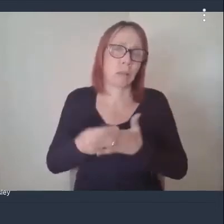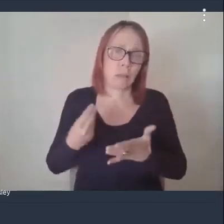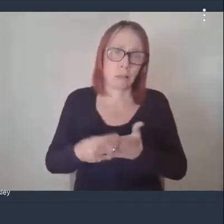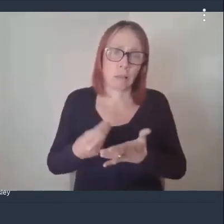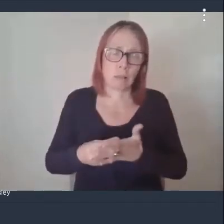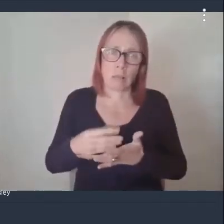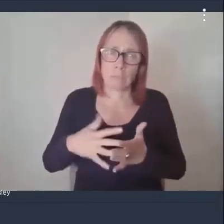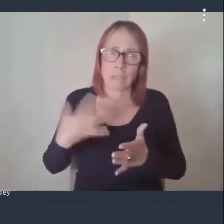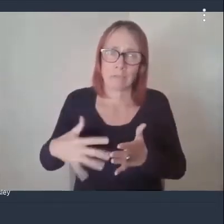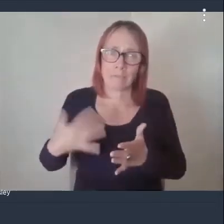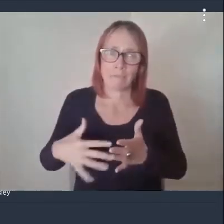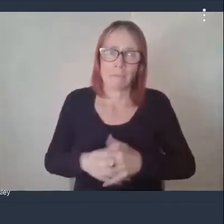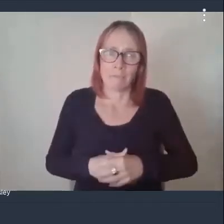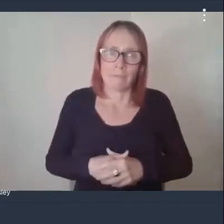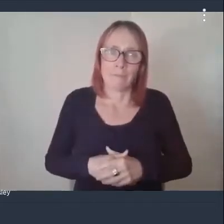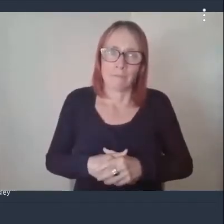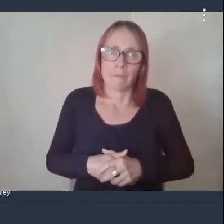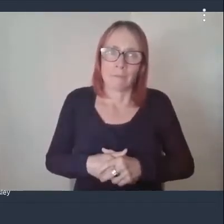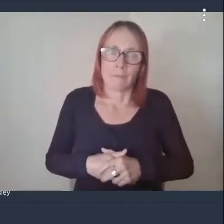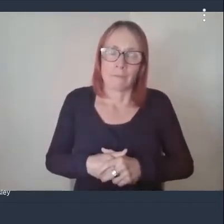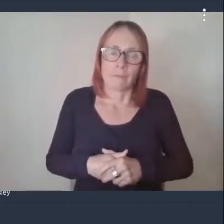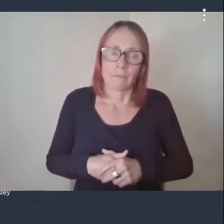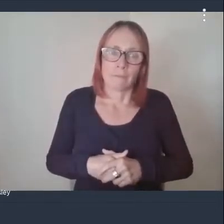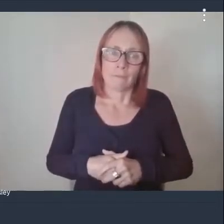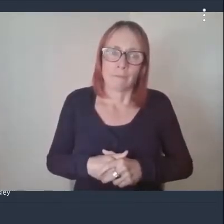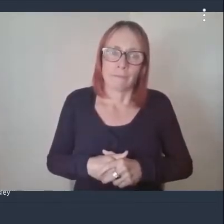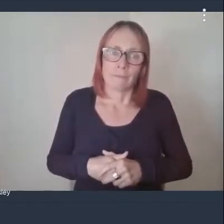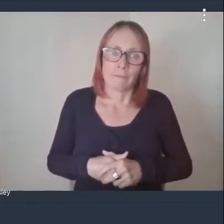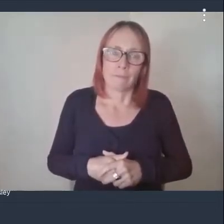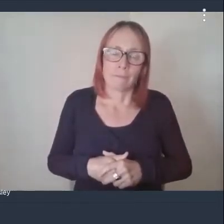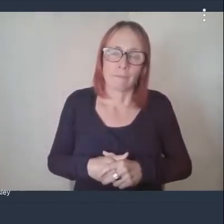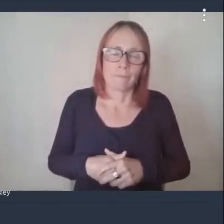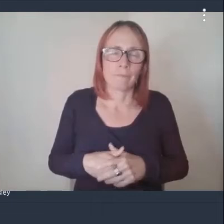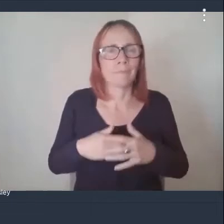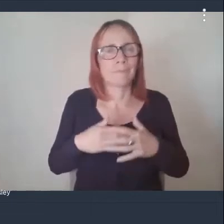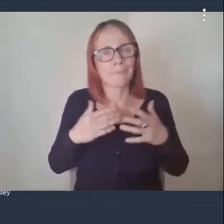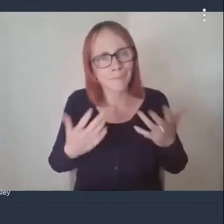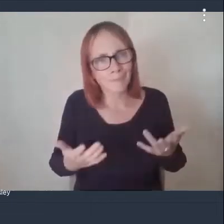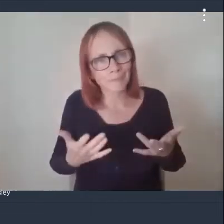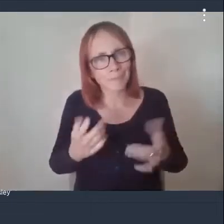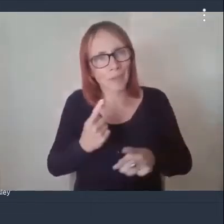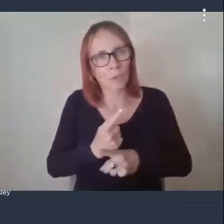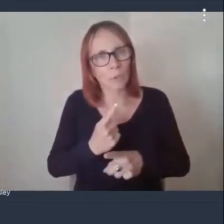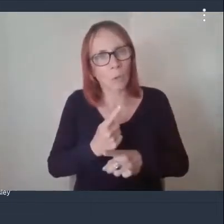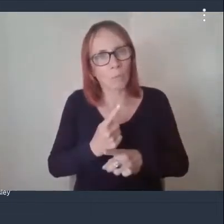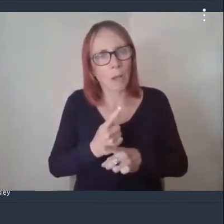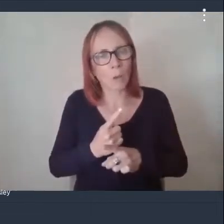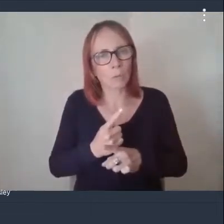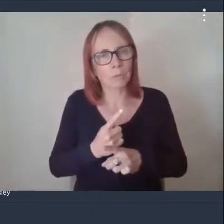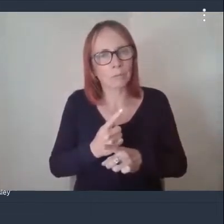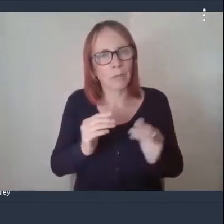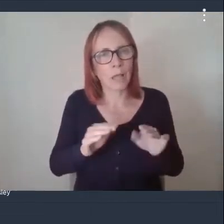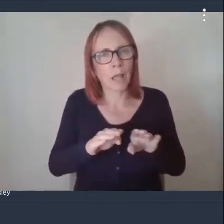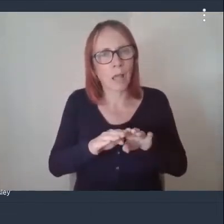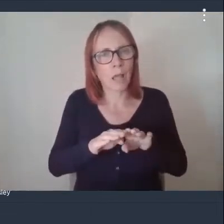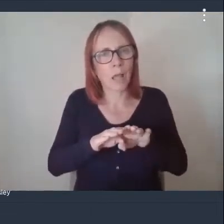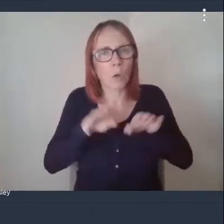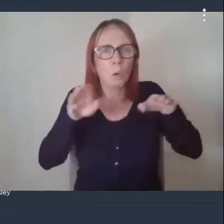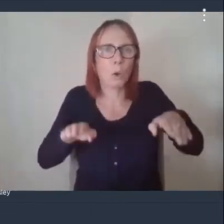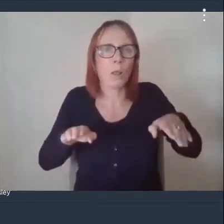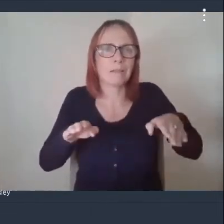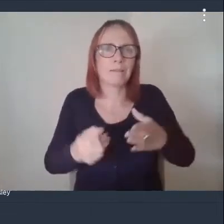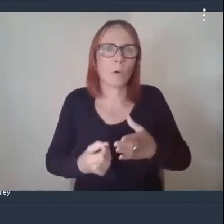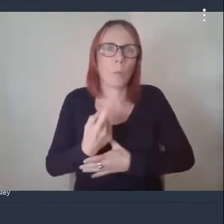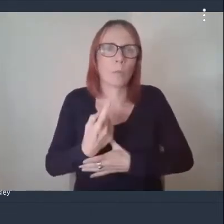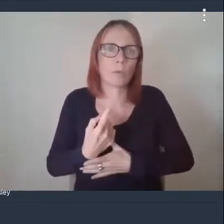and so um when we talk about equality of opportunity for everybody what we